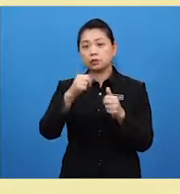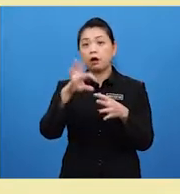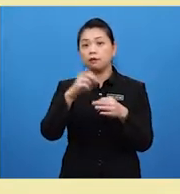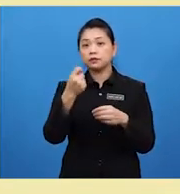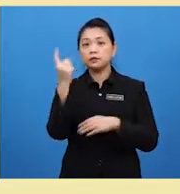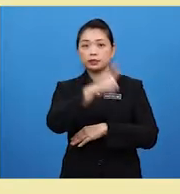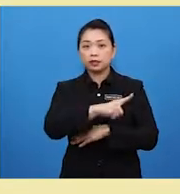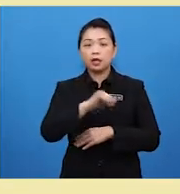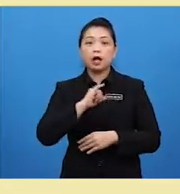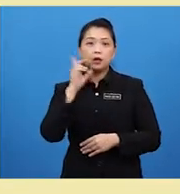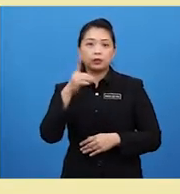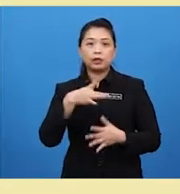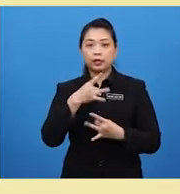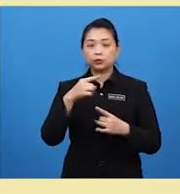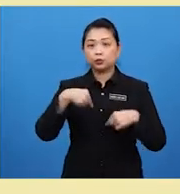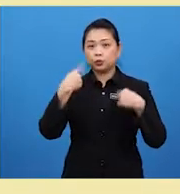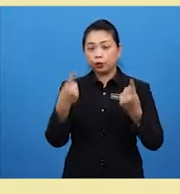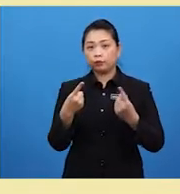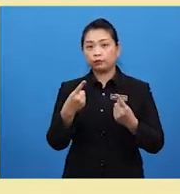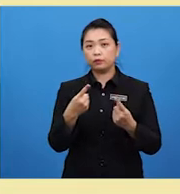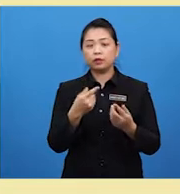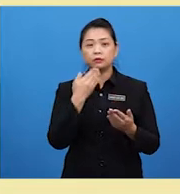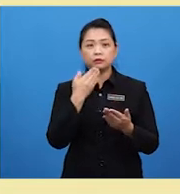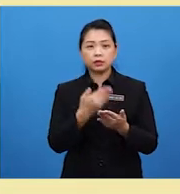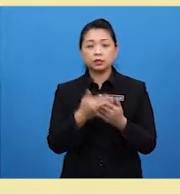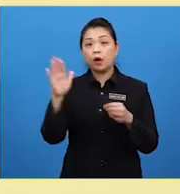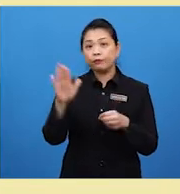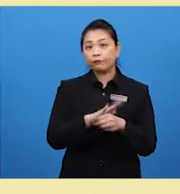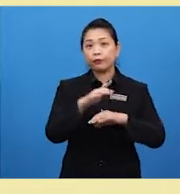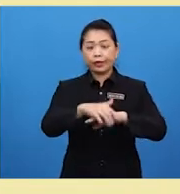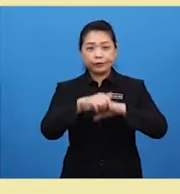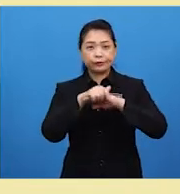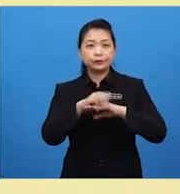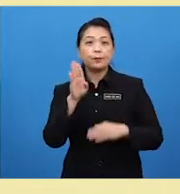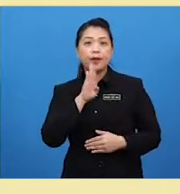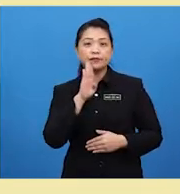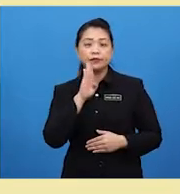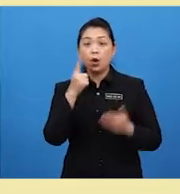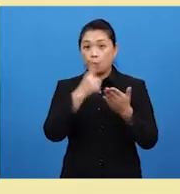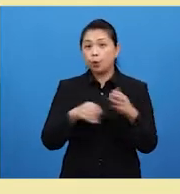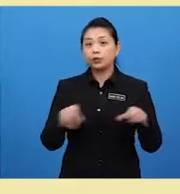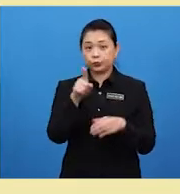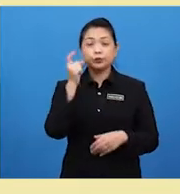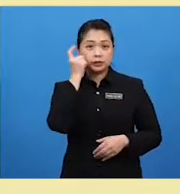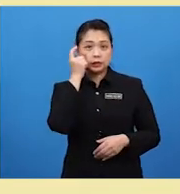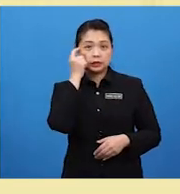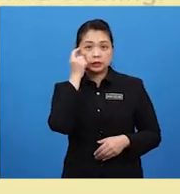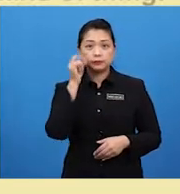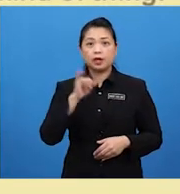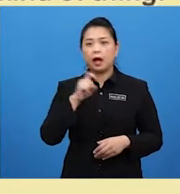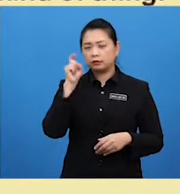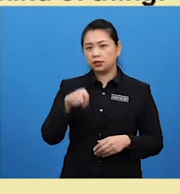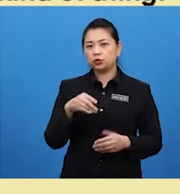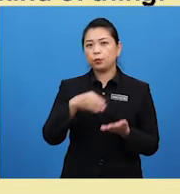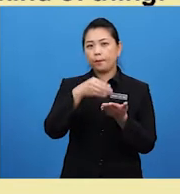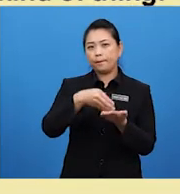I'd like to go for a nice, full English breakfast What do you think? I need